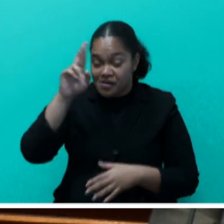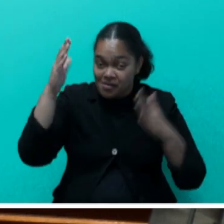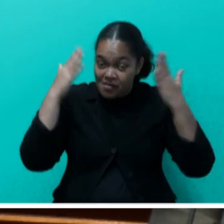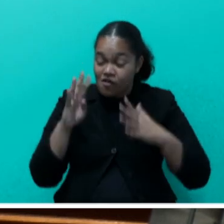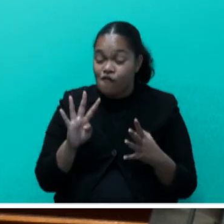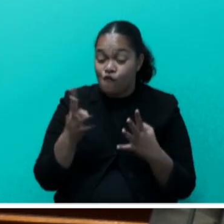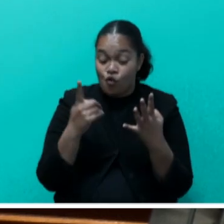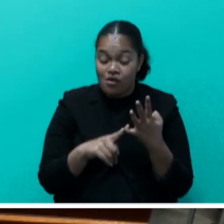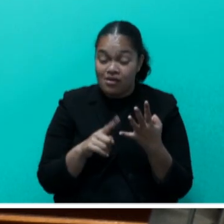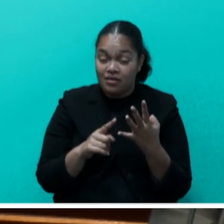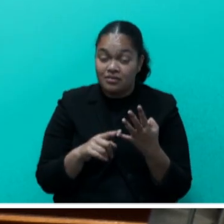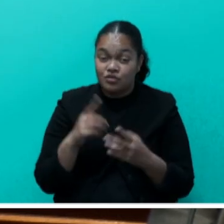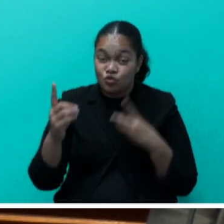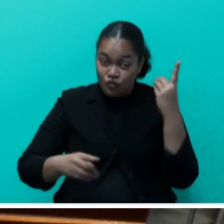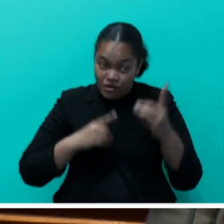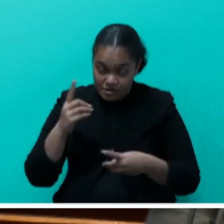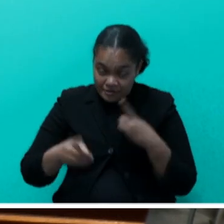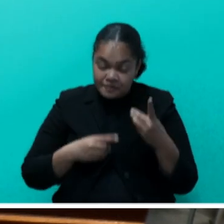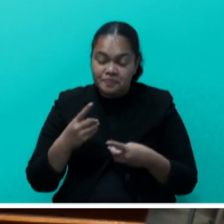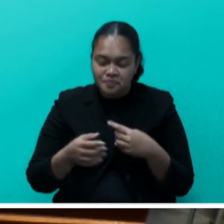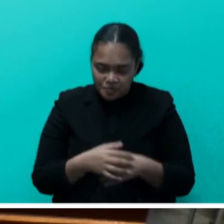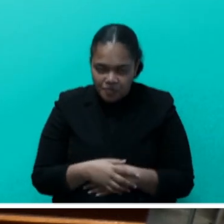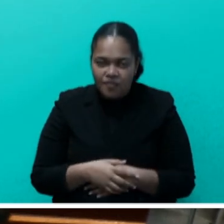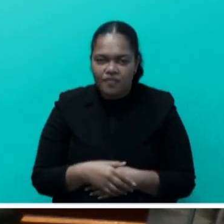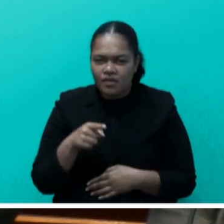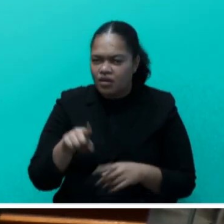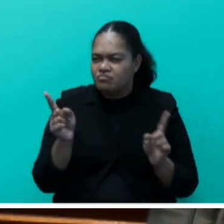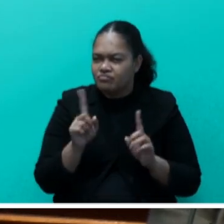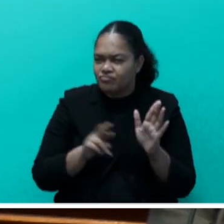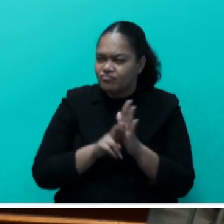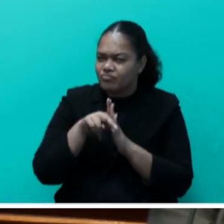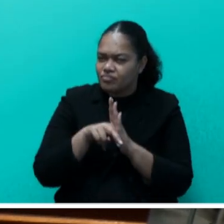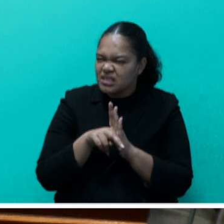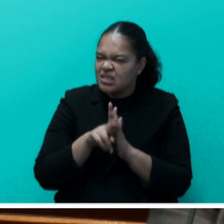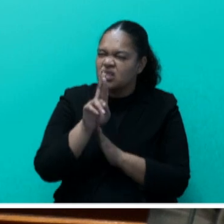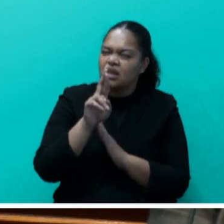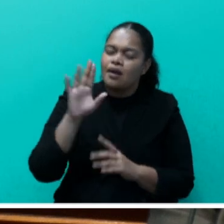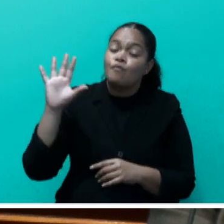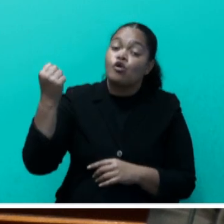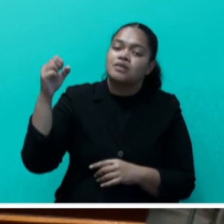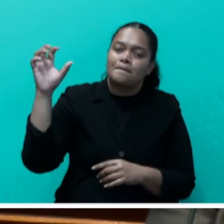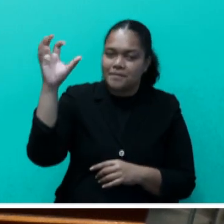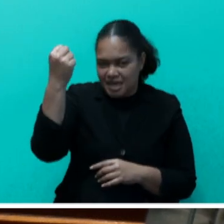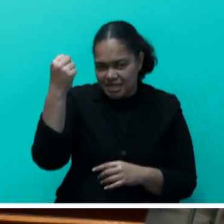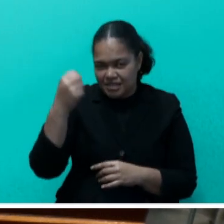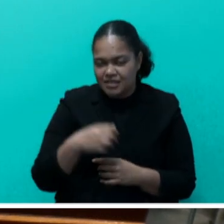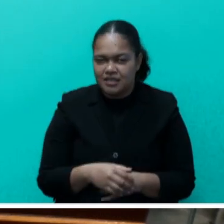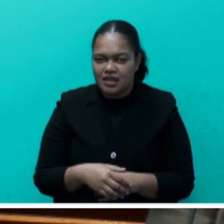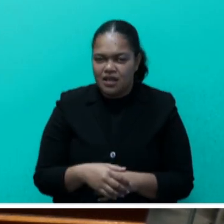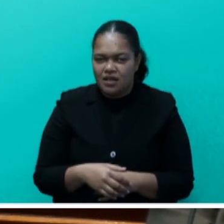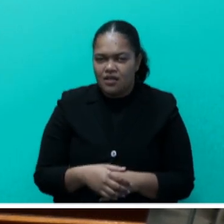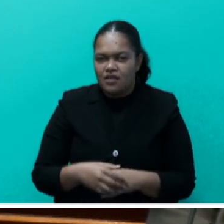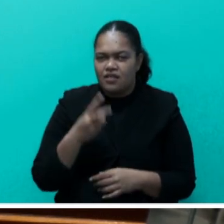SEEDS Conference, themed Charting the Cause Towards Resilient Prosperity, brought together over 3,000 delegates,